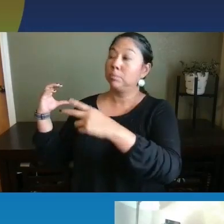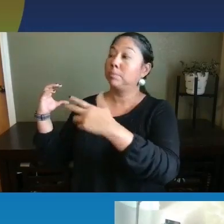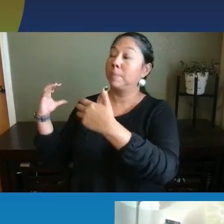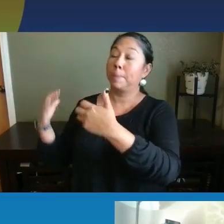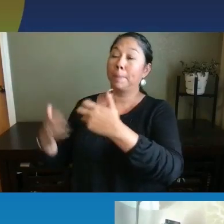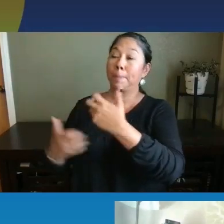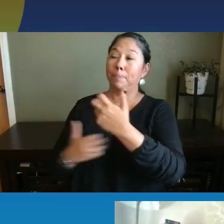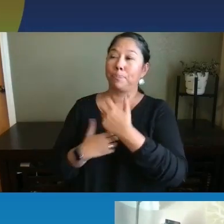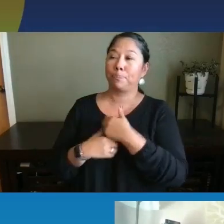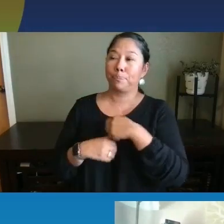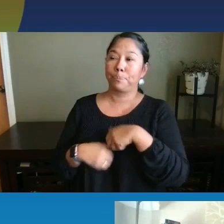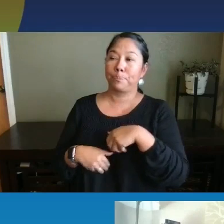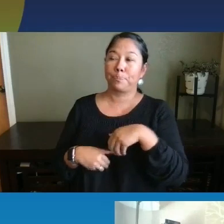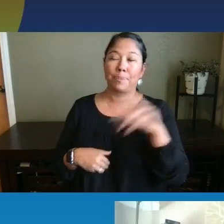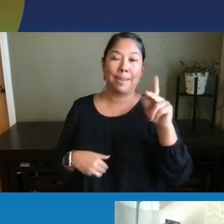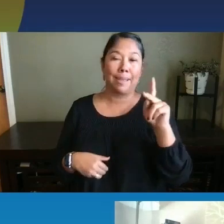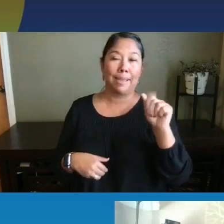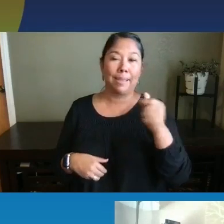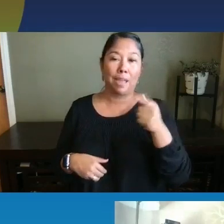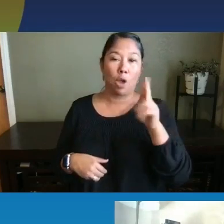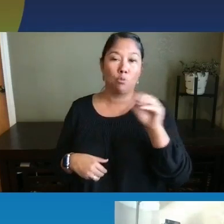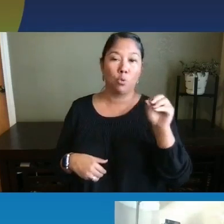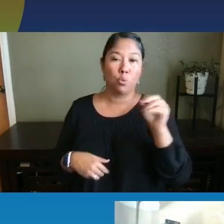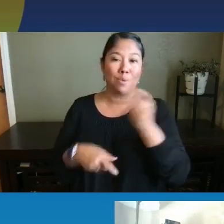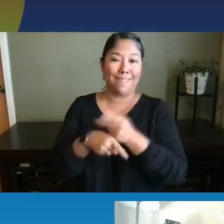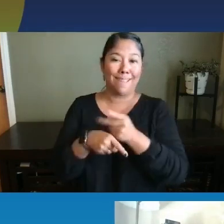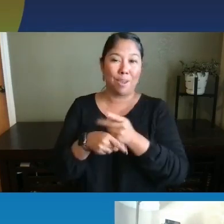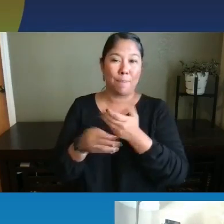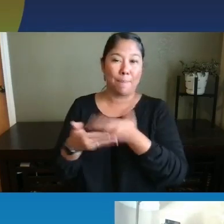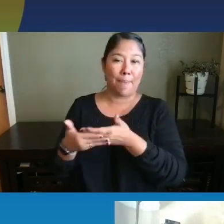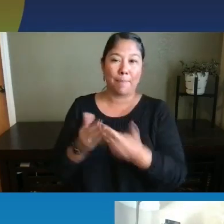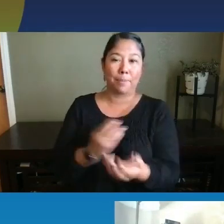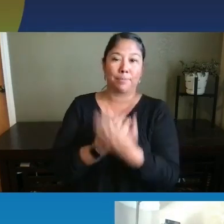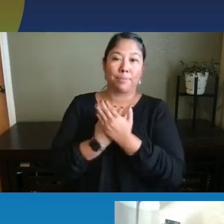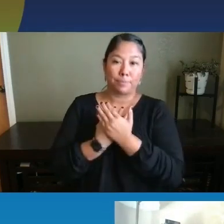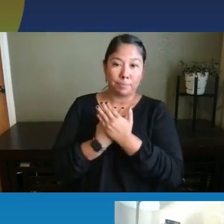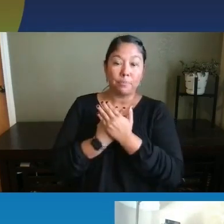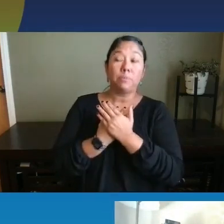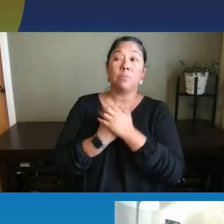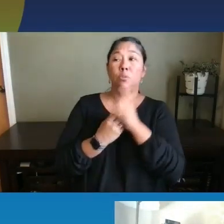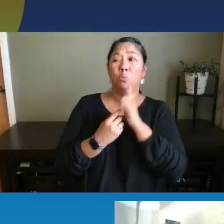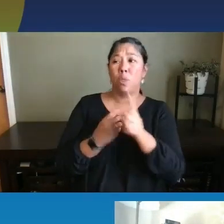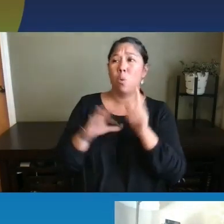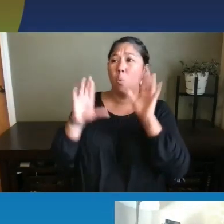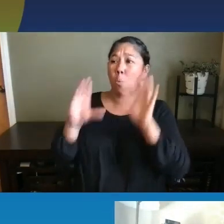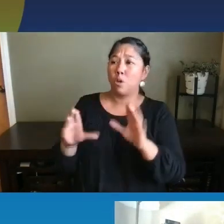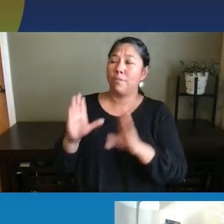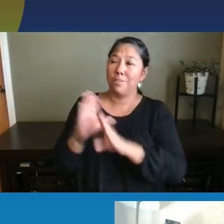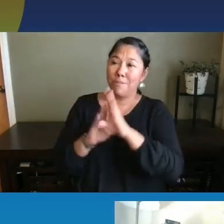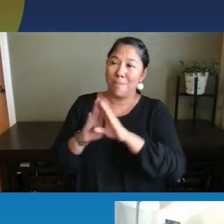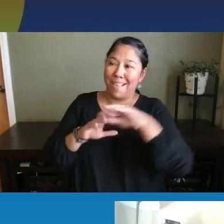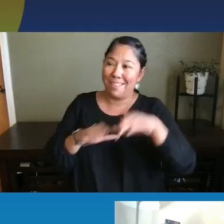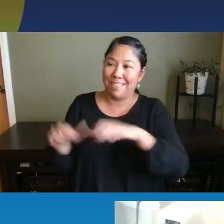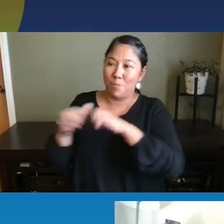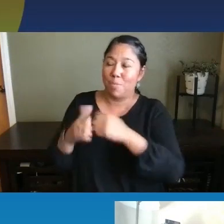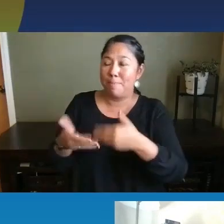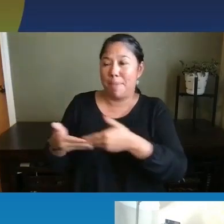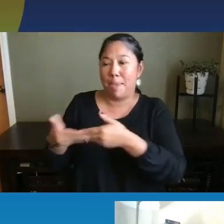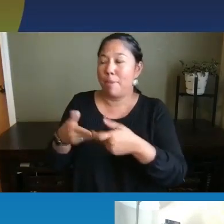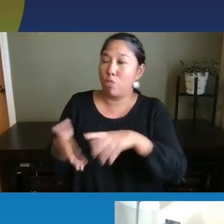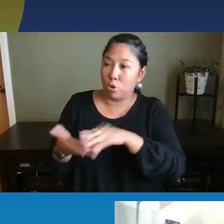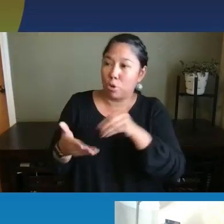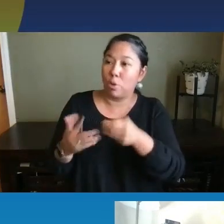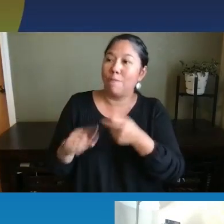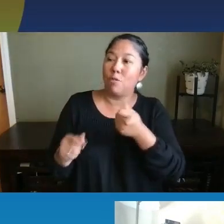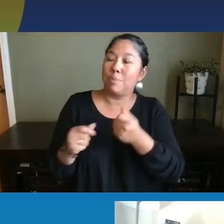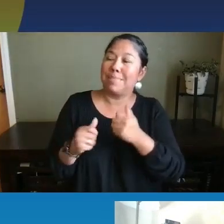skin. That in and of itself is, is a wonderful developmental activity for the baby that they're, that they're learning through that skin to skin